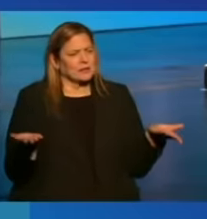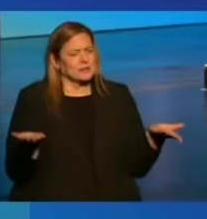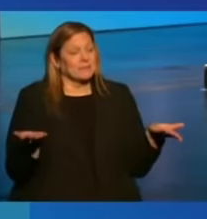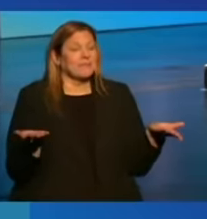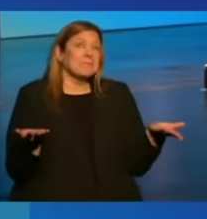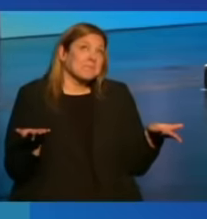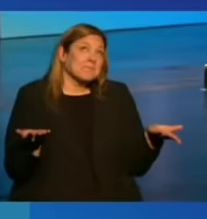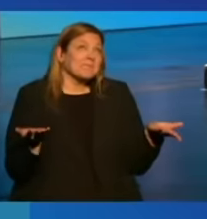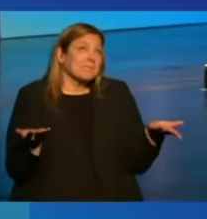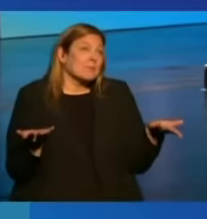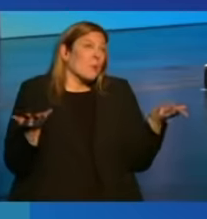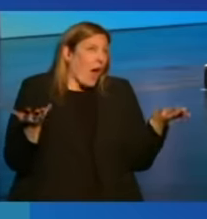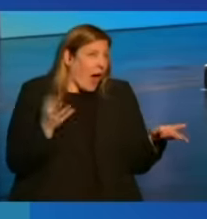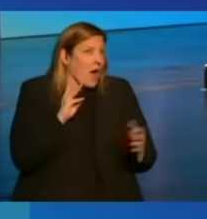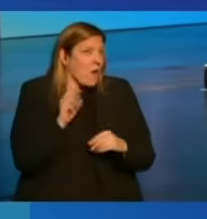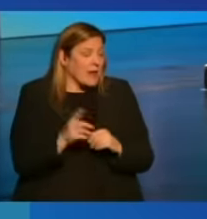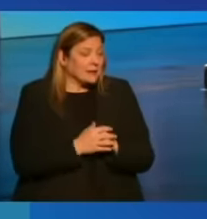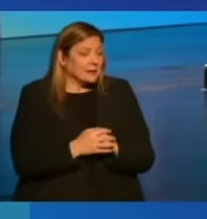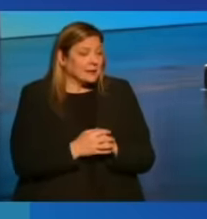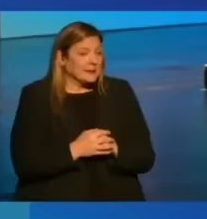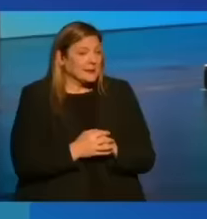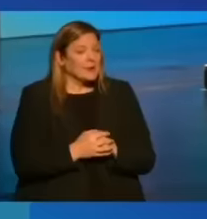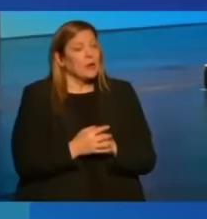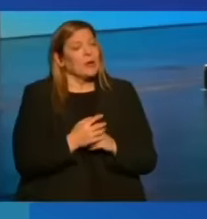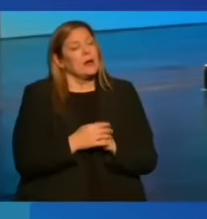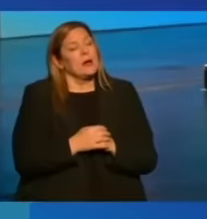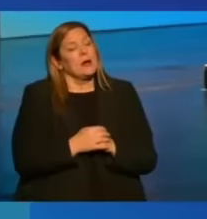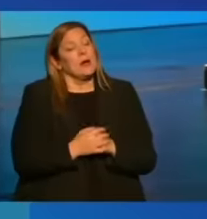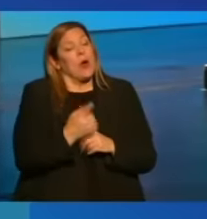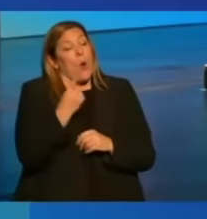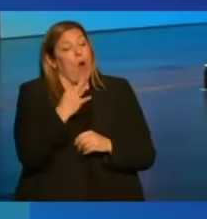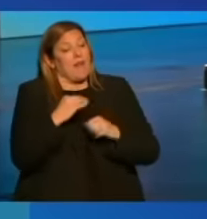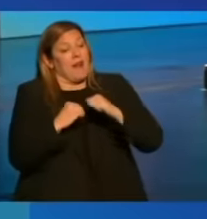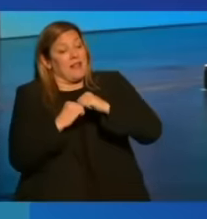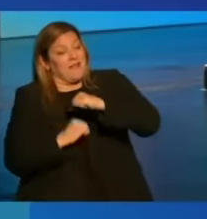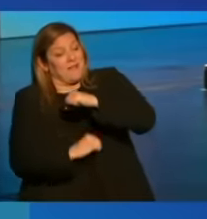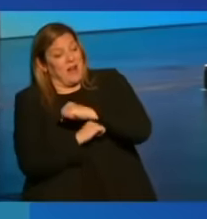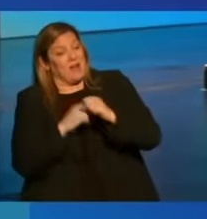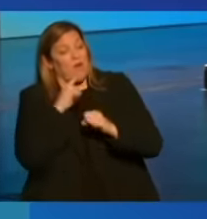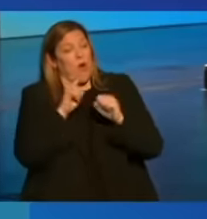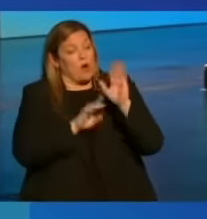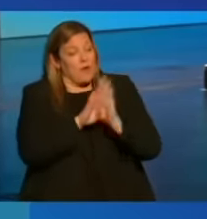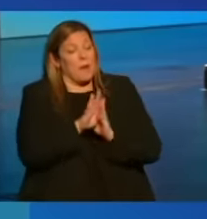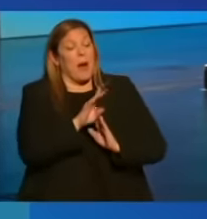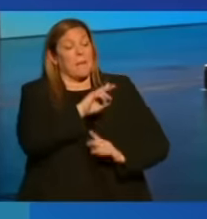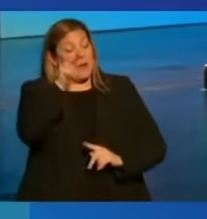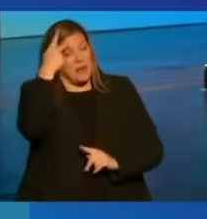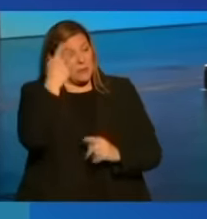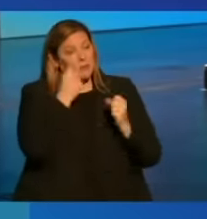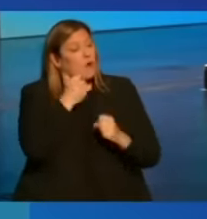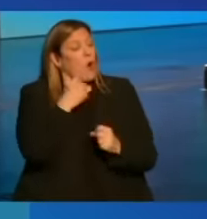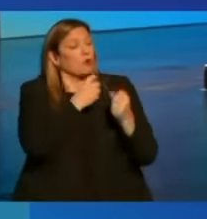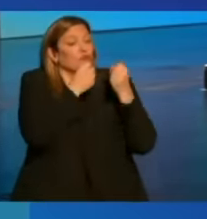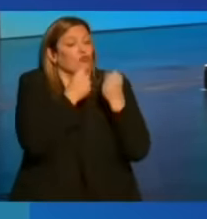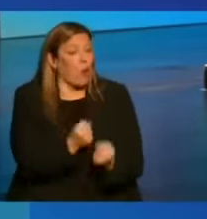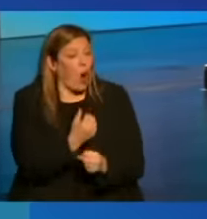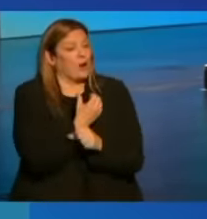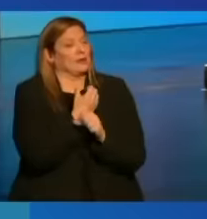Well, it turns out that one of the foundations for building political support for a strong safety net